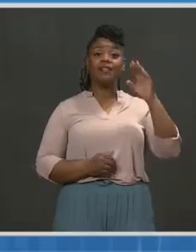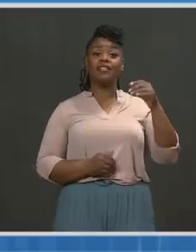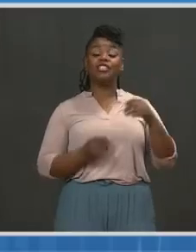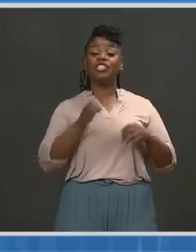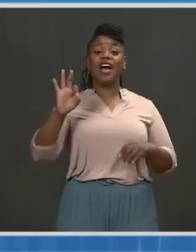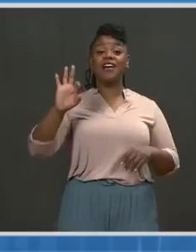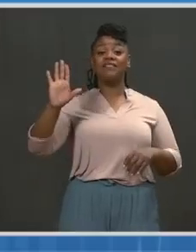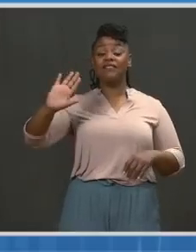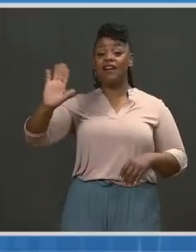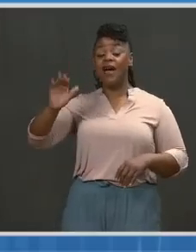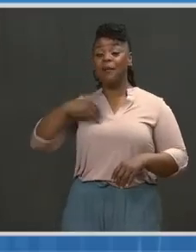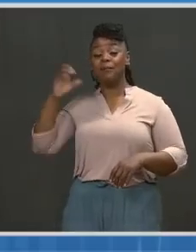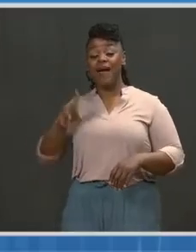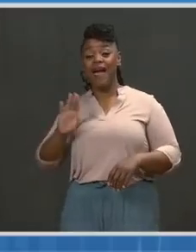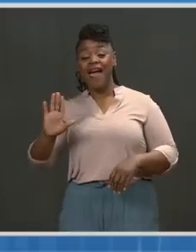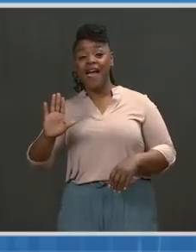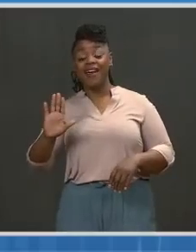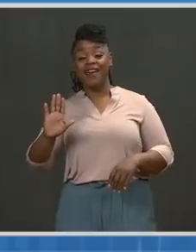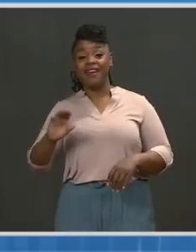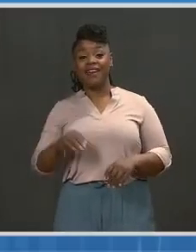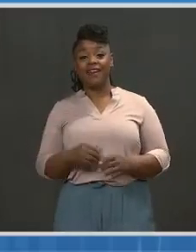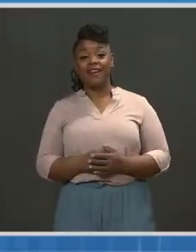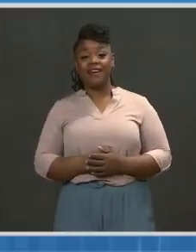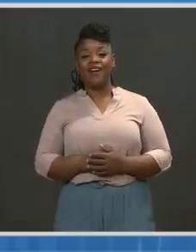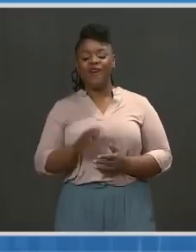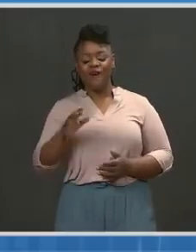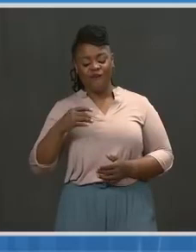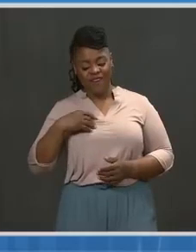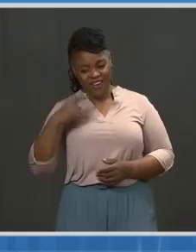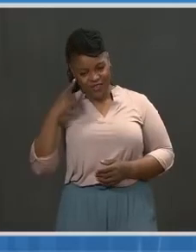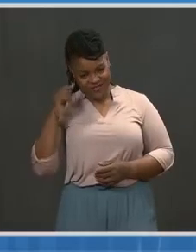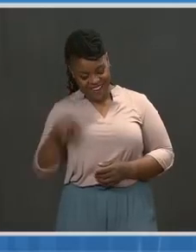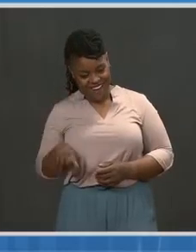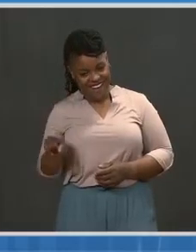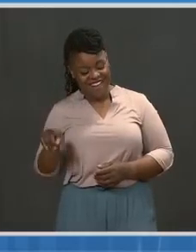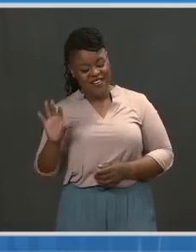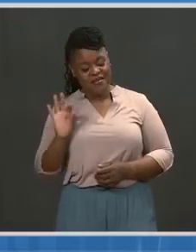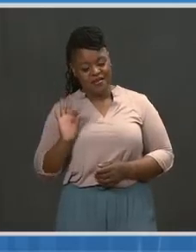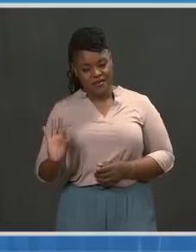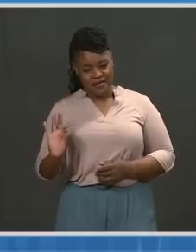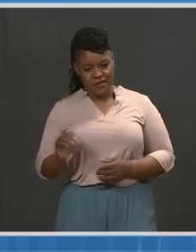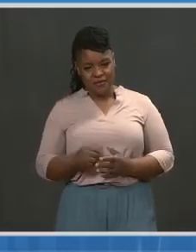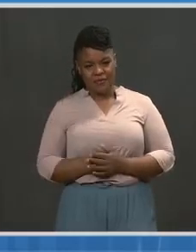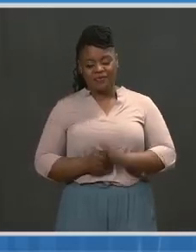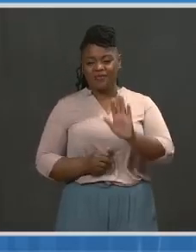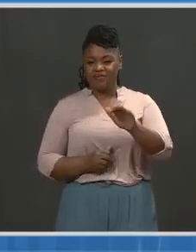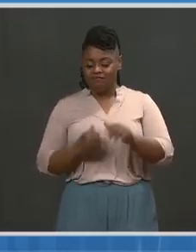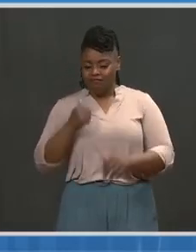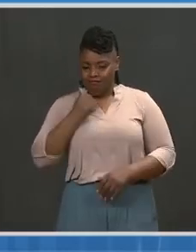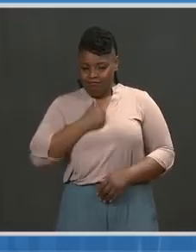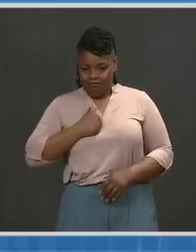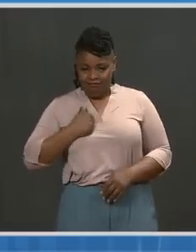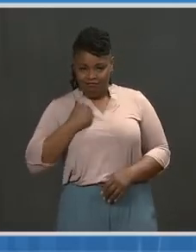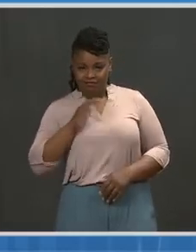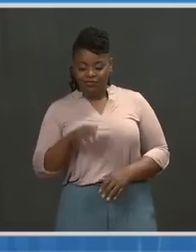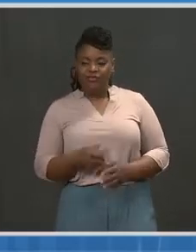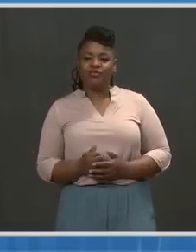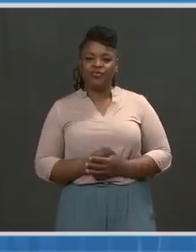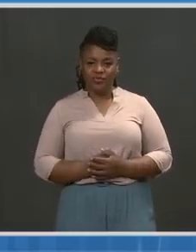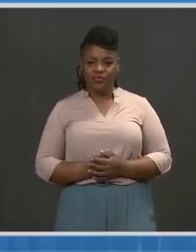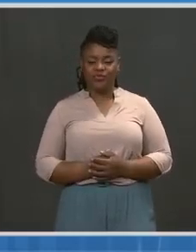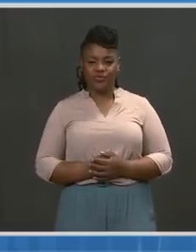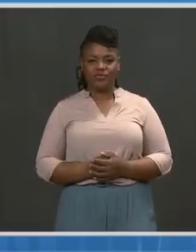Mr. This is Jeff. I'm back now. I'm sorry if you can't hear me. We can hear you. We can hear you, Jeff. Mr. Okay. Apologies for that.